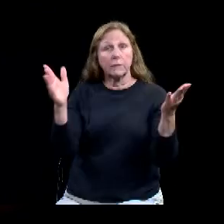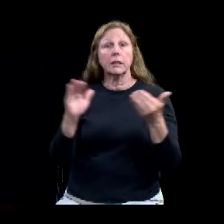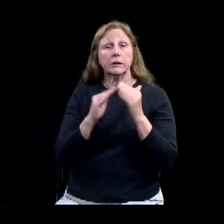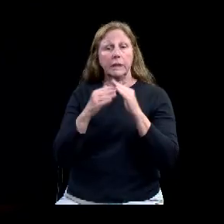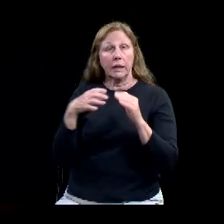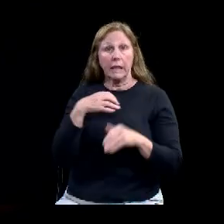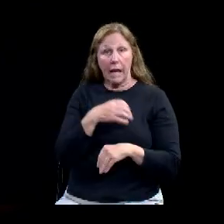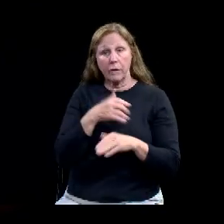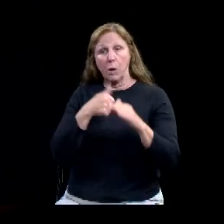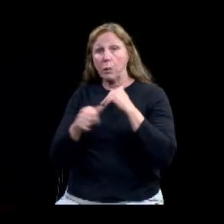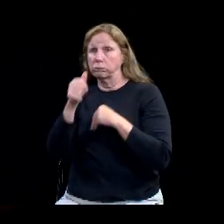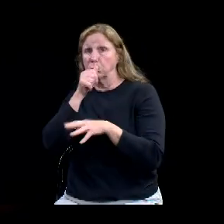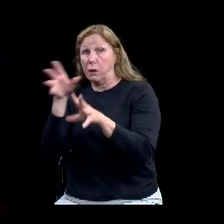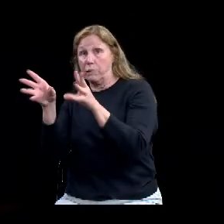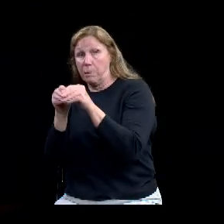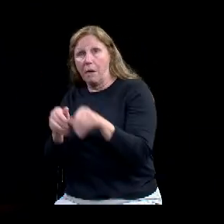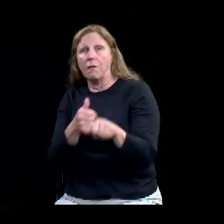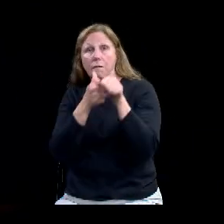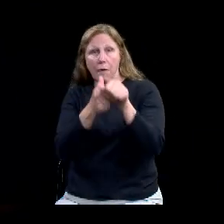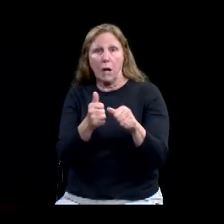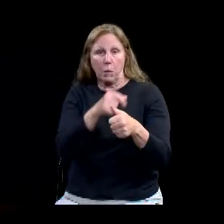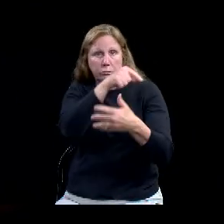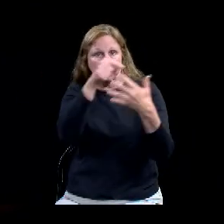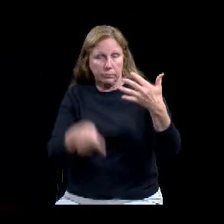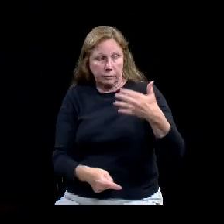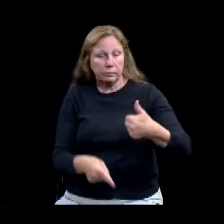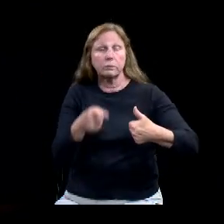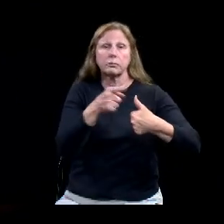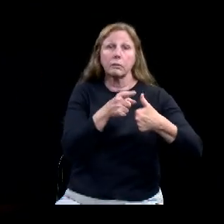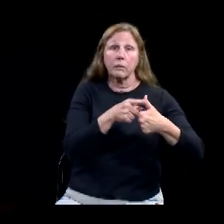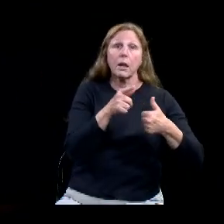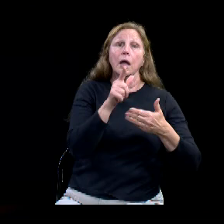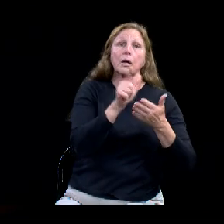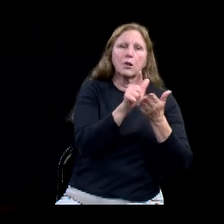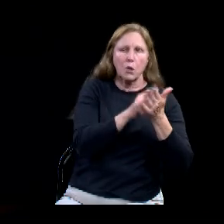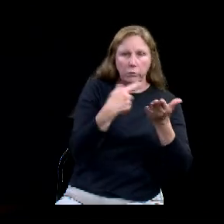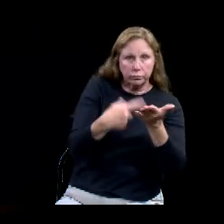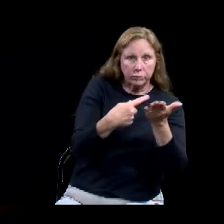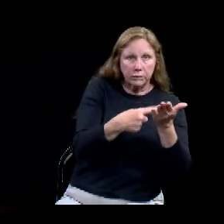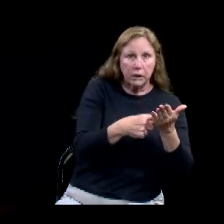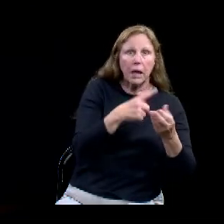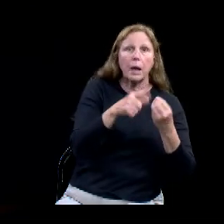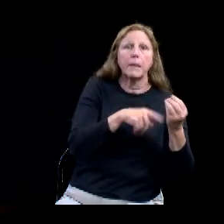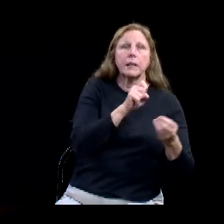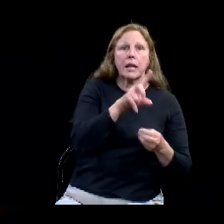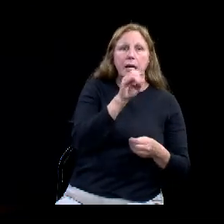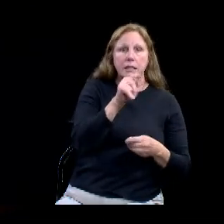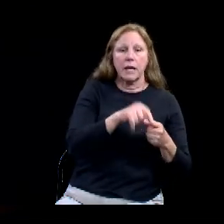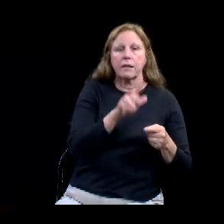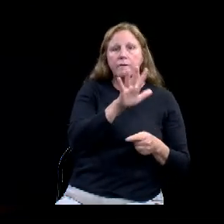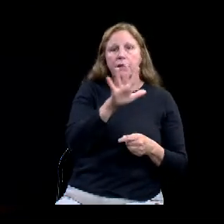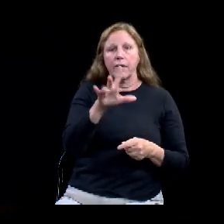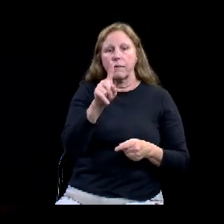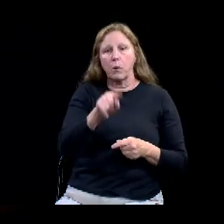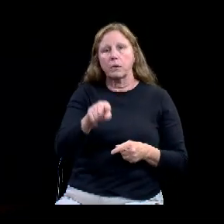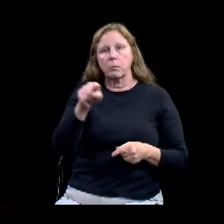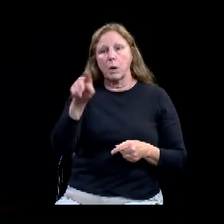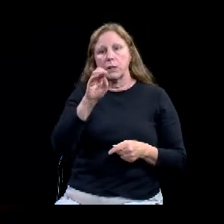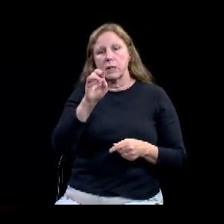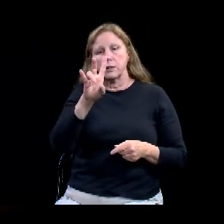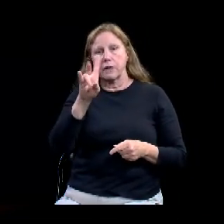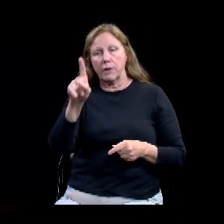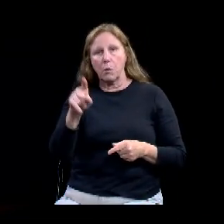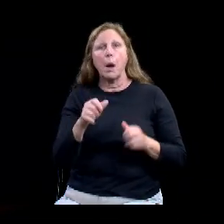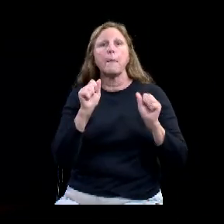551.071, one, possible dispute with video service providers regarding franchise fees, two, real property, Texas Open